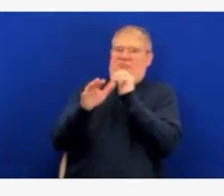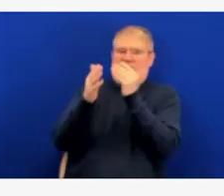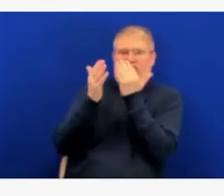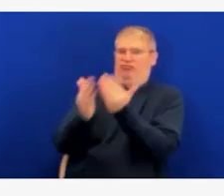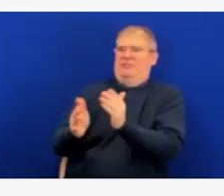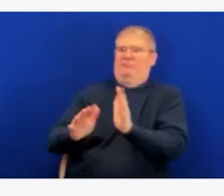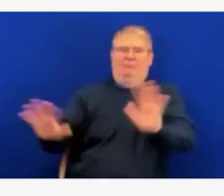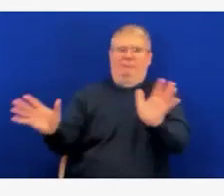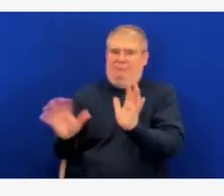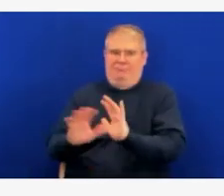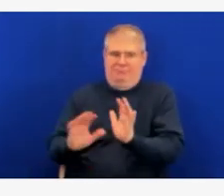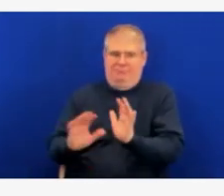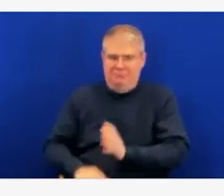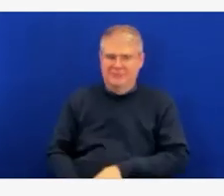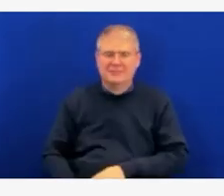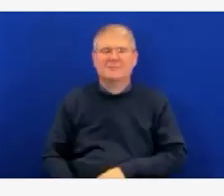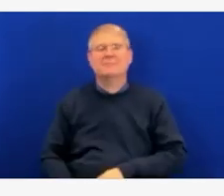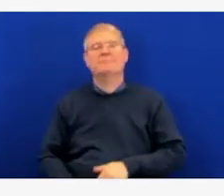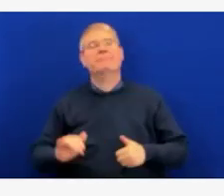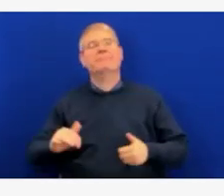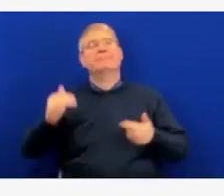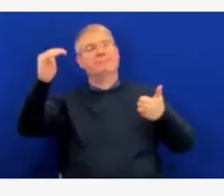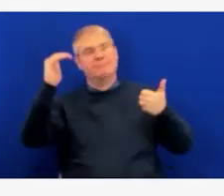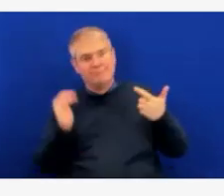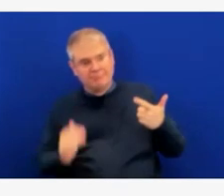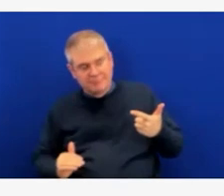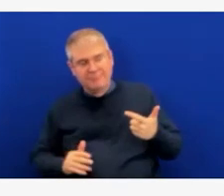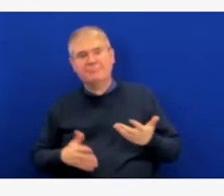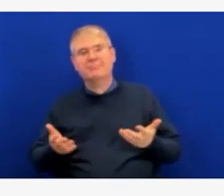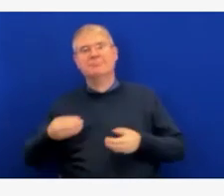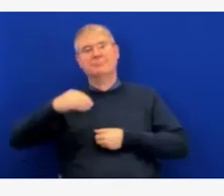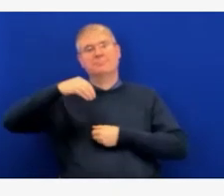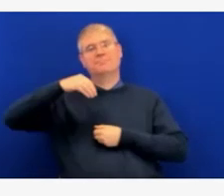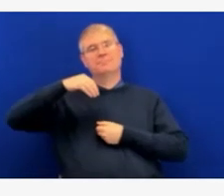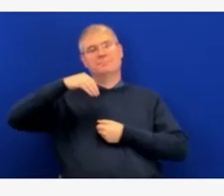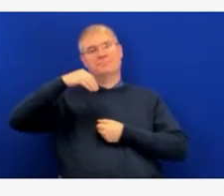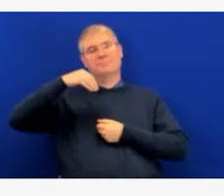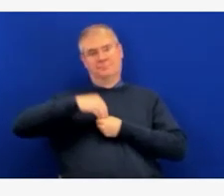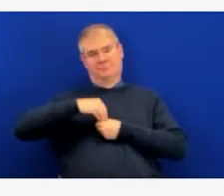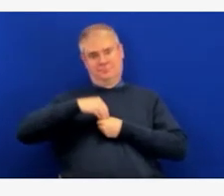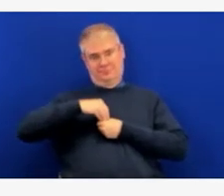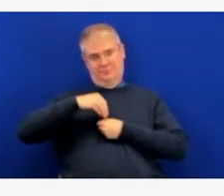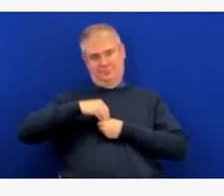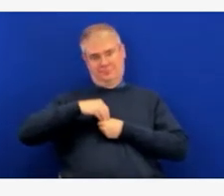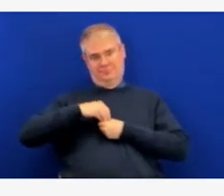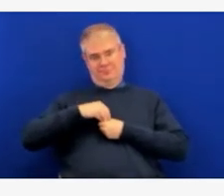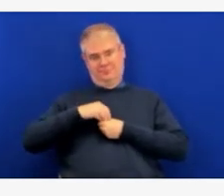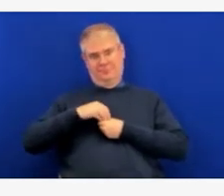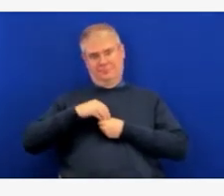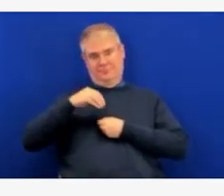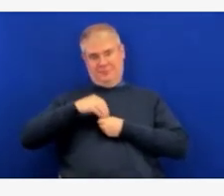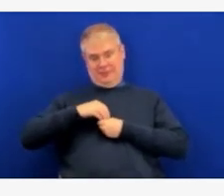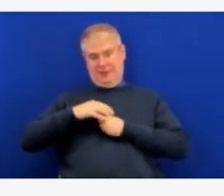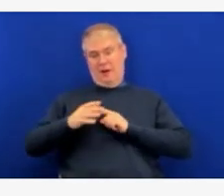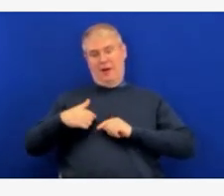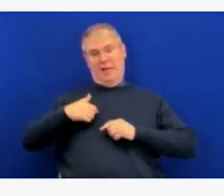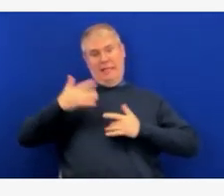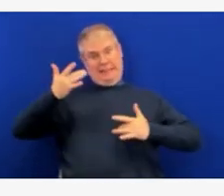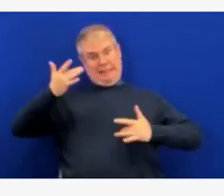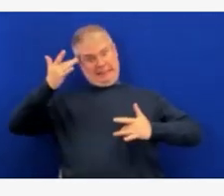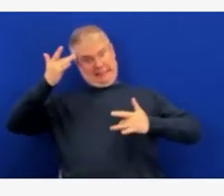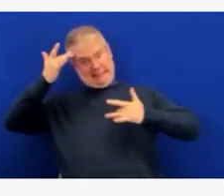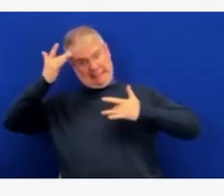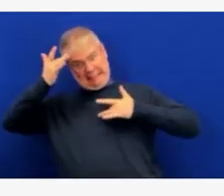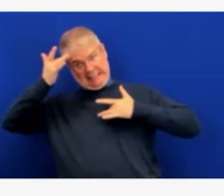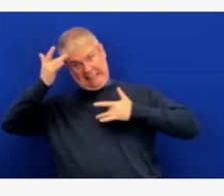thinking on that, but there is at least a short-term protection that's pretty durable, short-term, but probably not